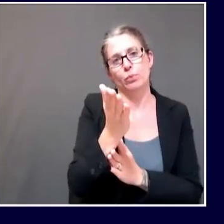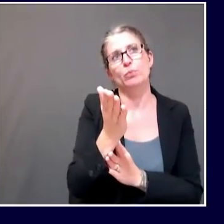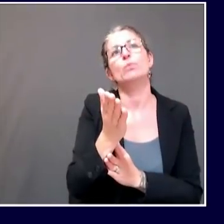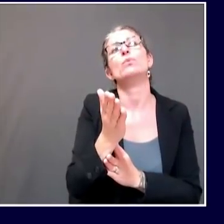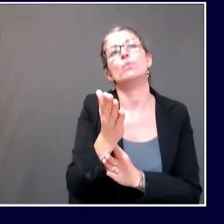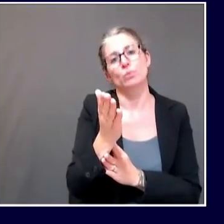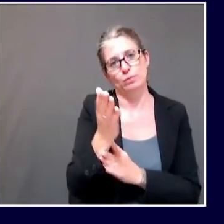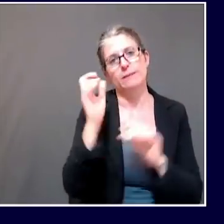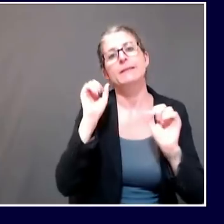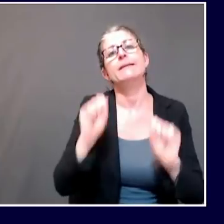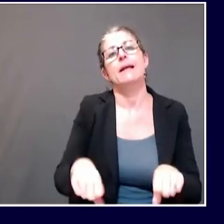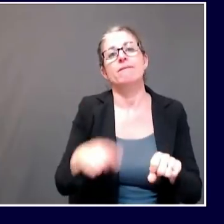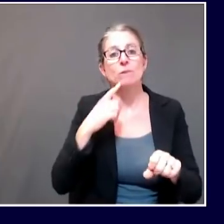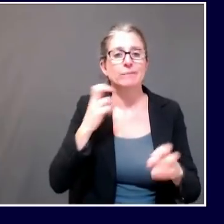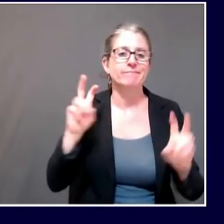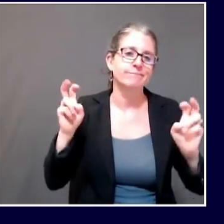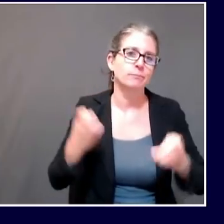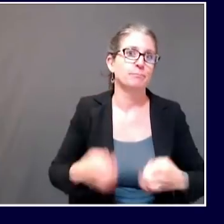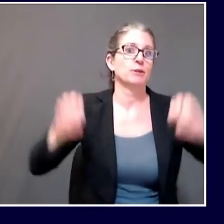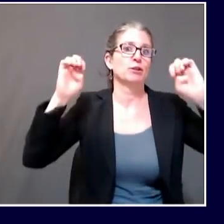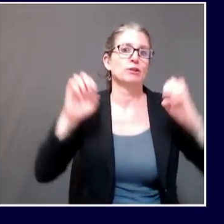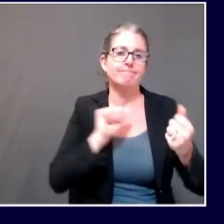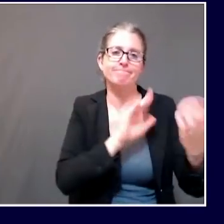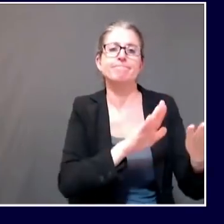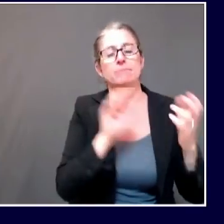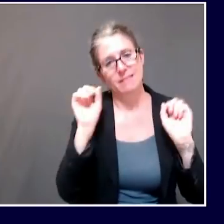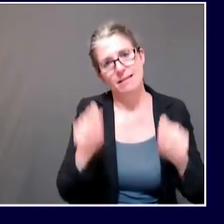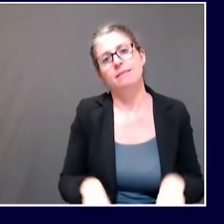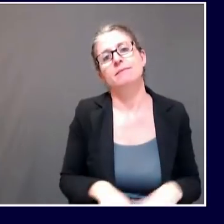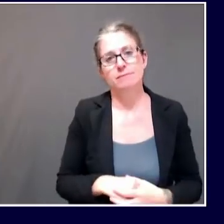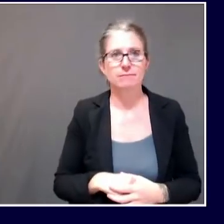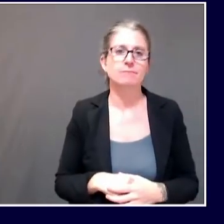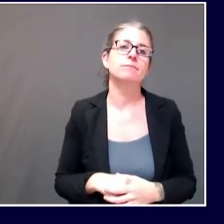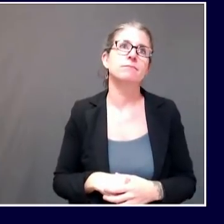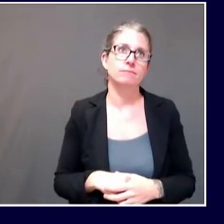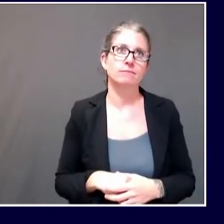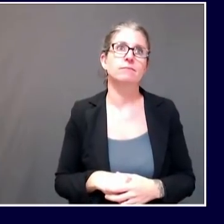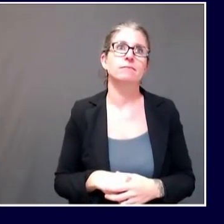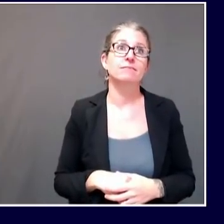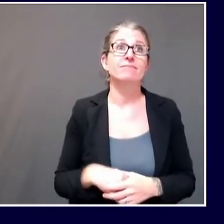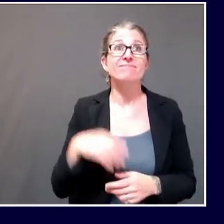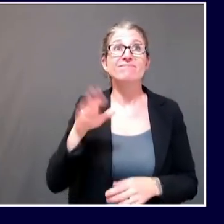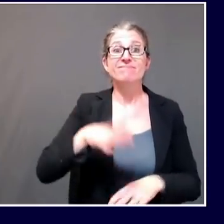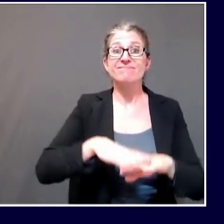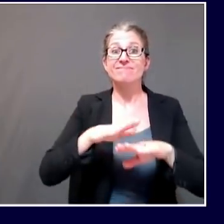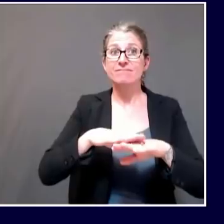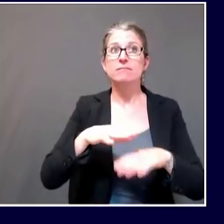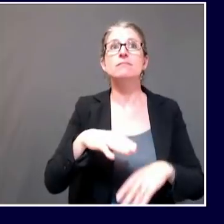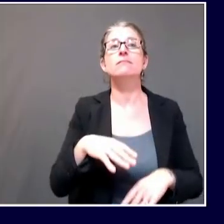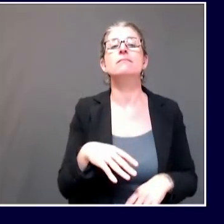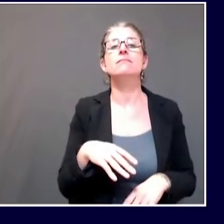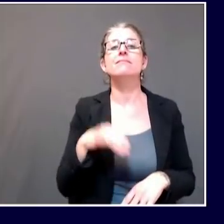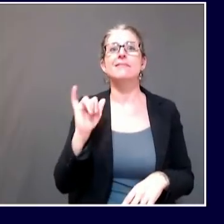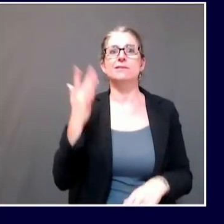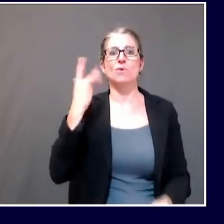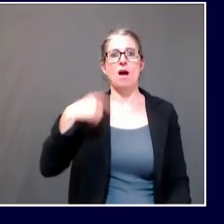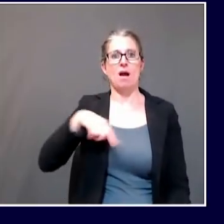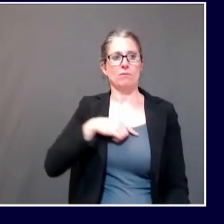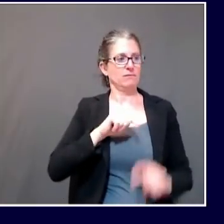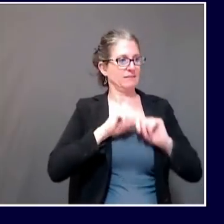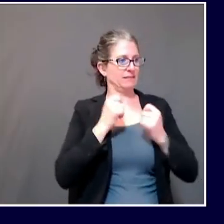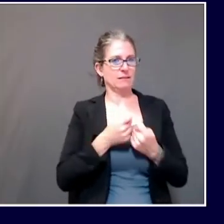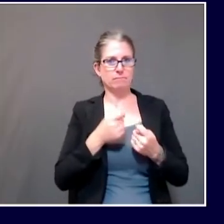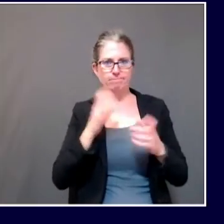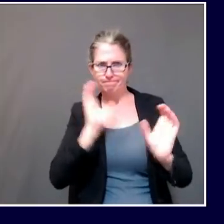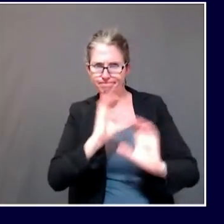it's also a reason we like to make sure we're contact tracing so that if individuals are starting to experience symptoms,